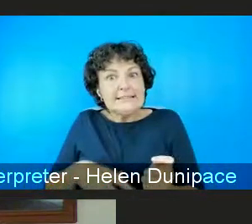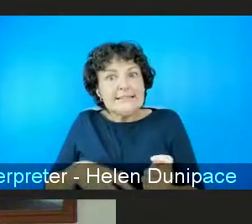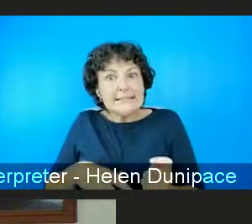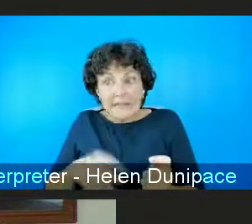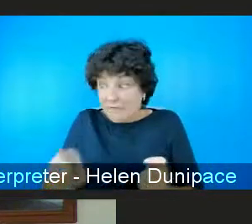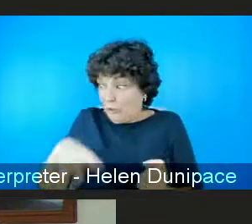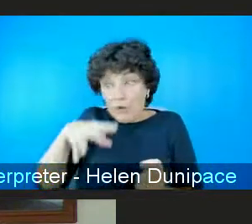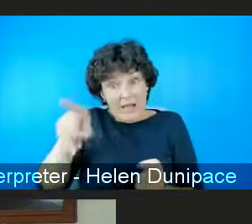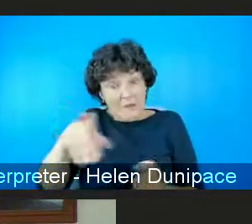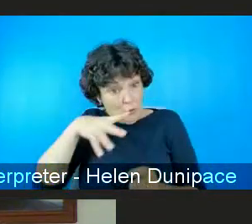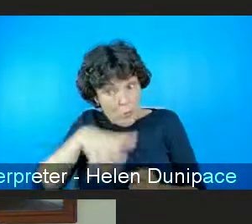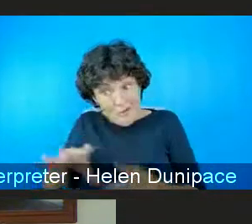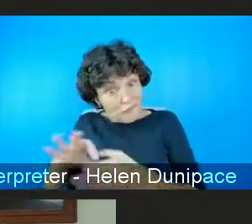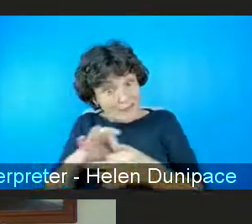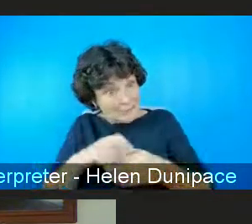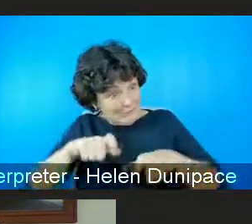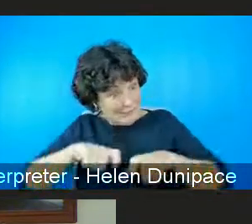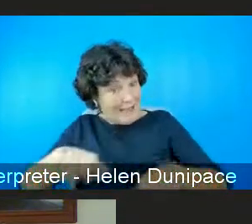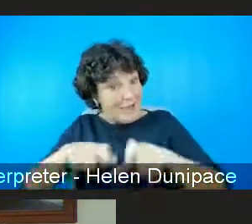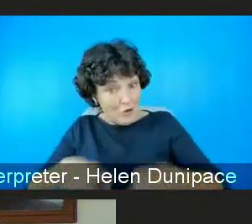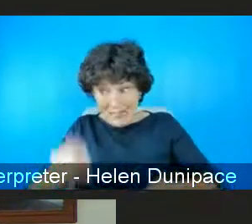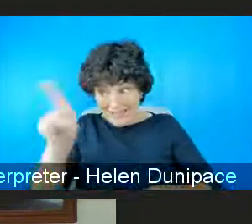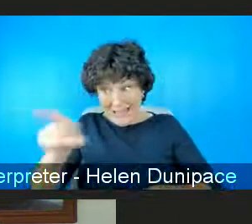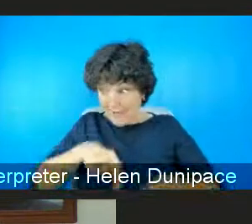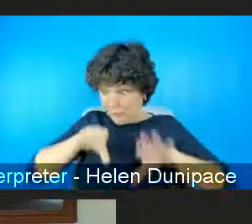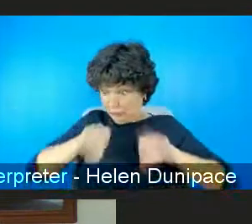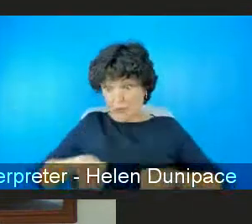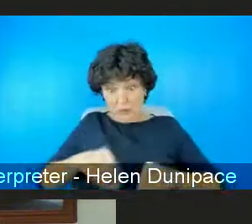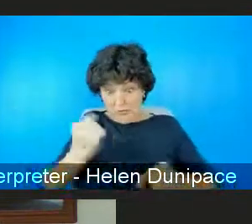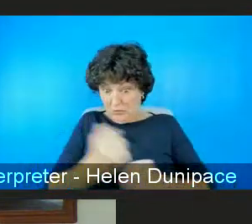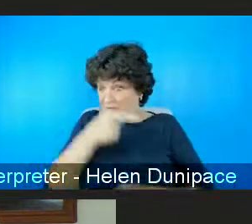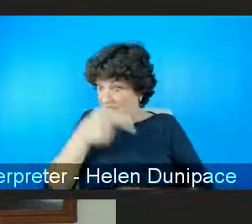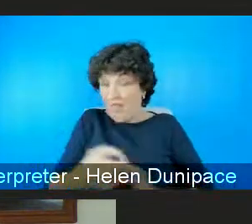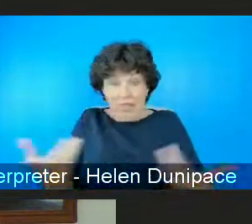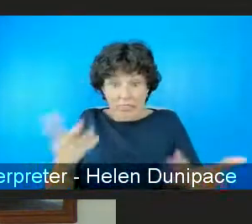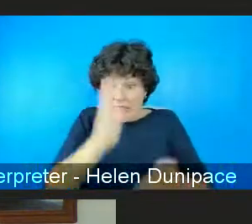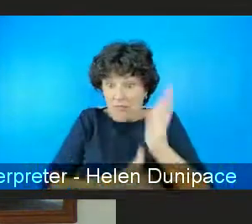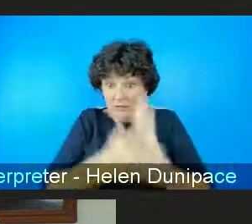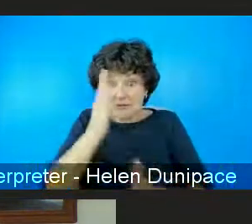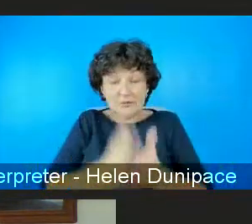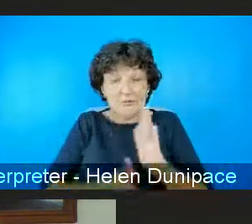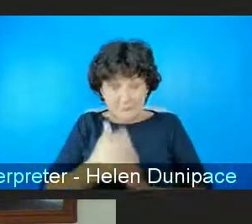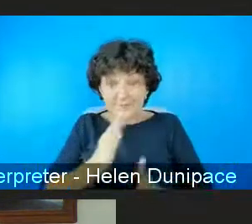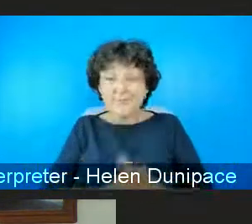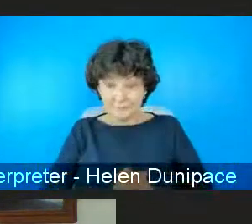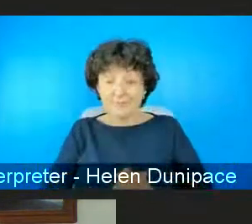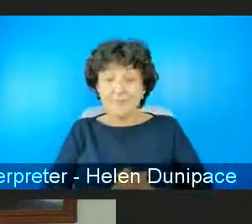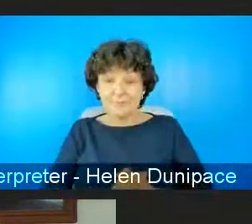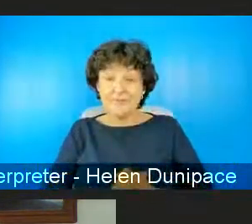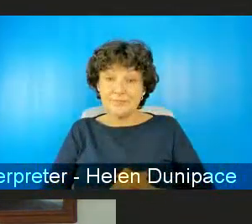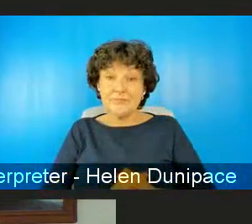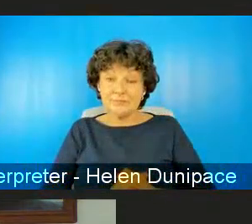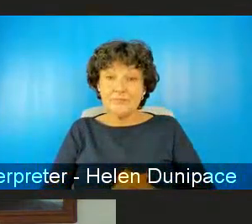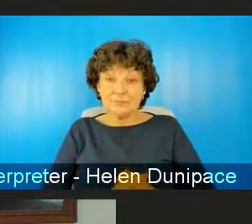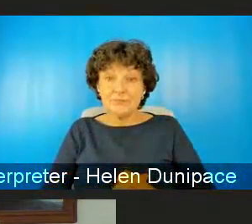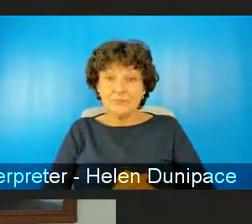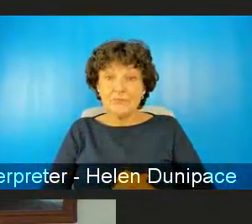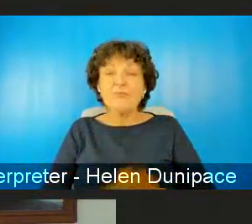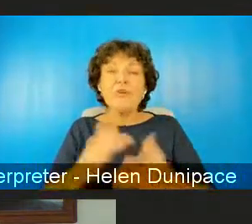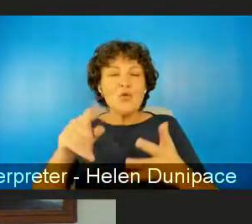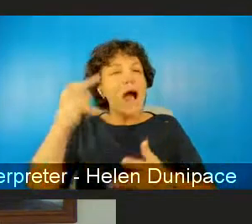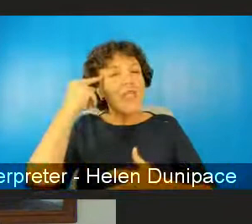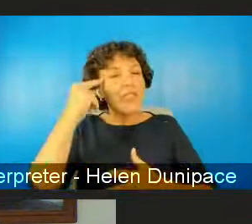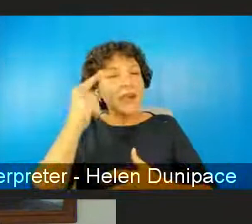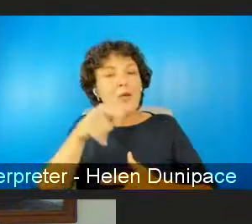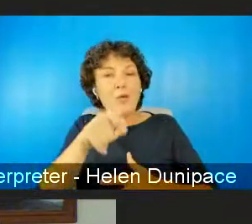to keep his relationship um so you know when the conversations open up the door